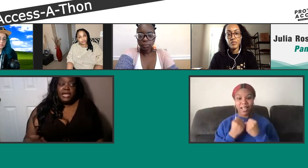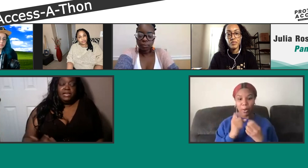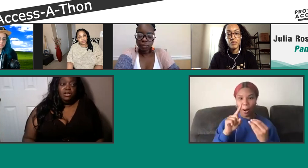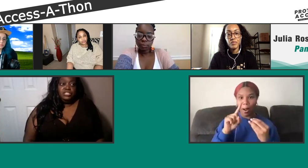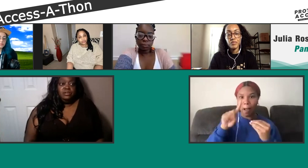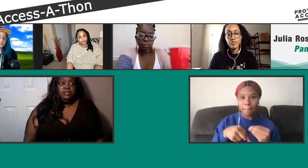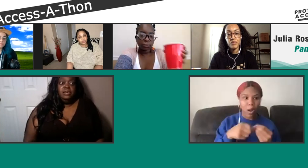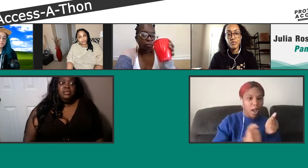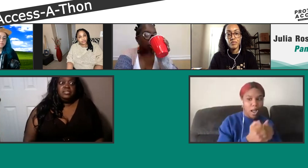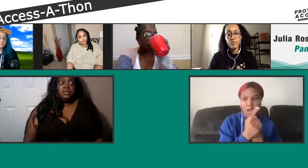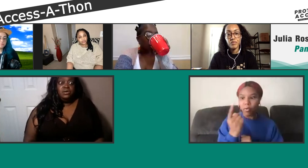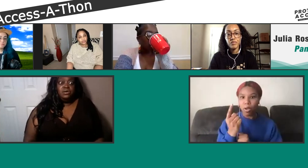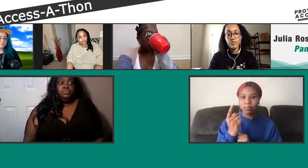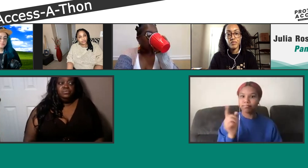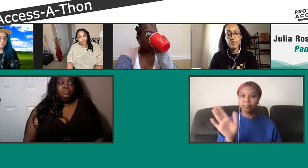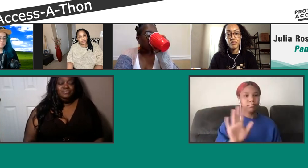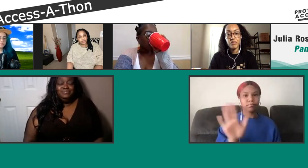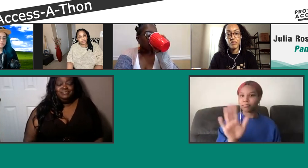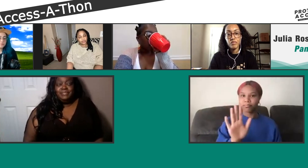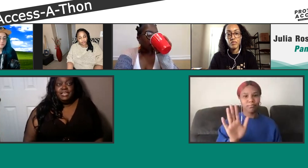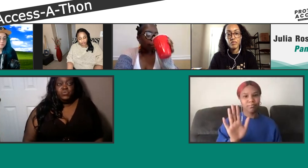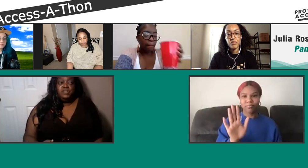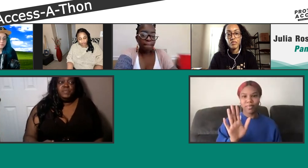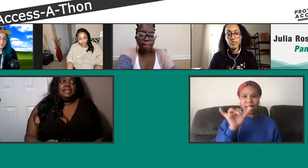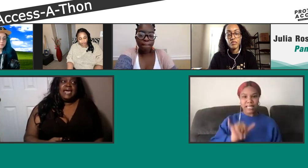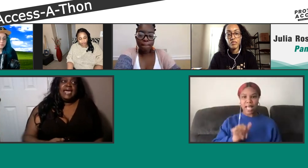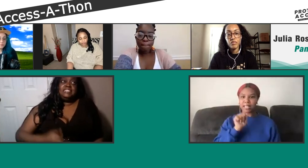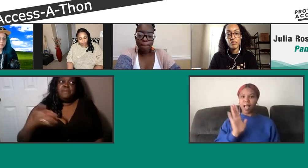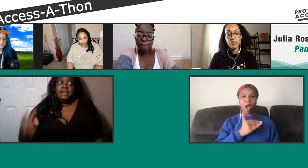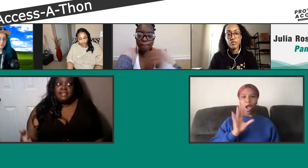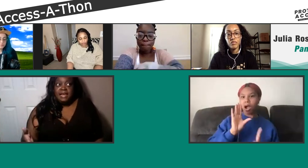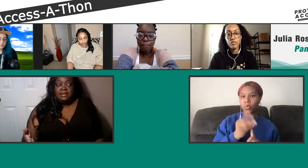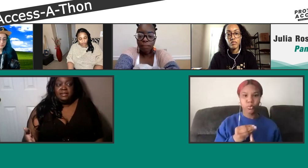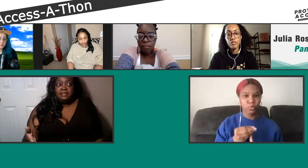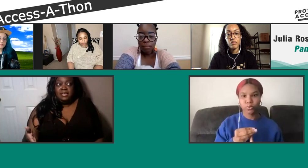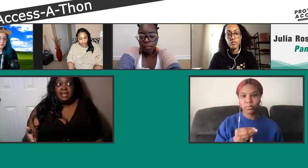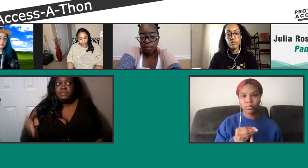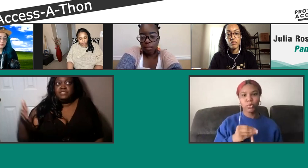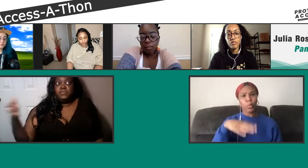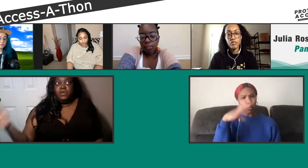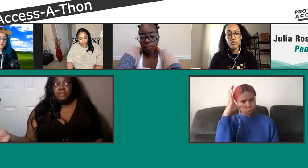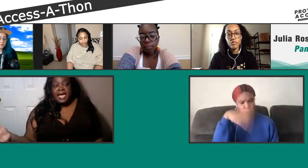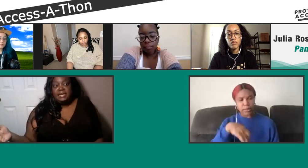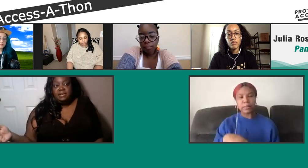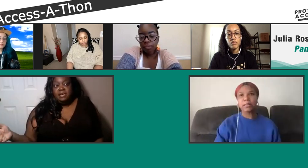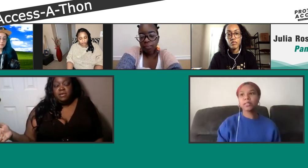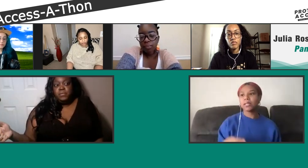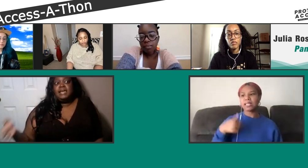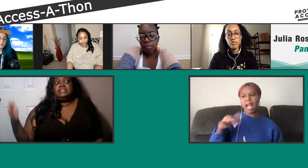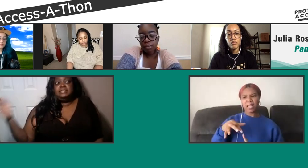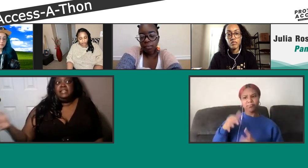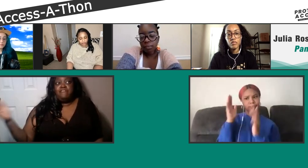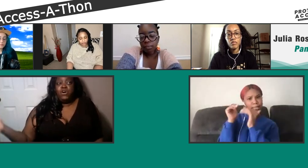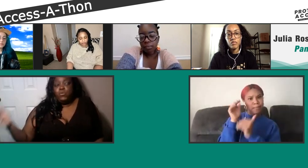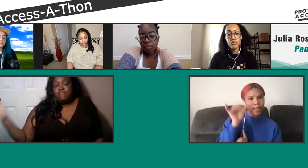everybody culture. So it's weird because I expect that and I'm disappointed by it. But